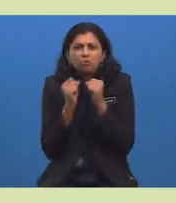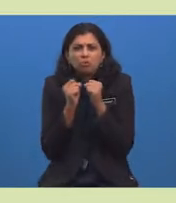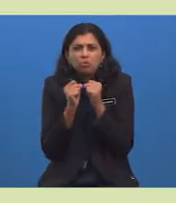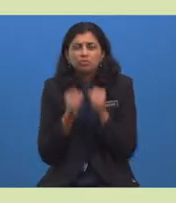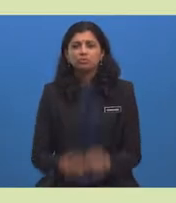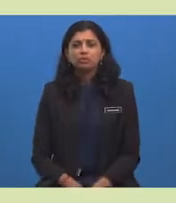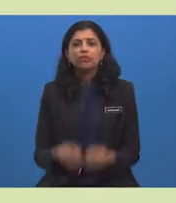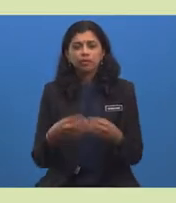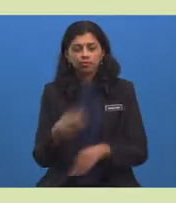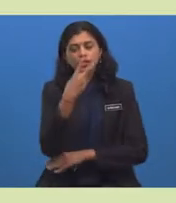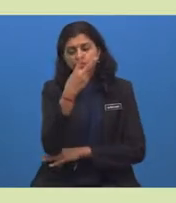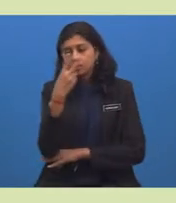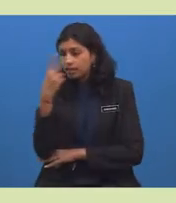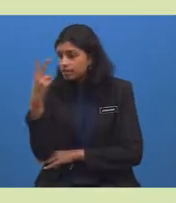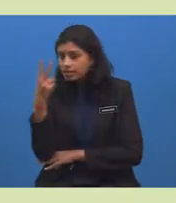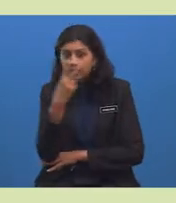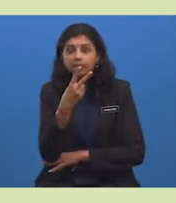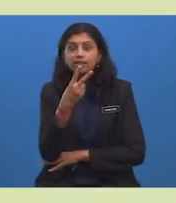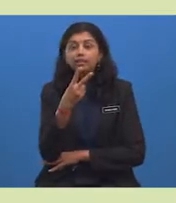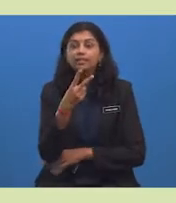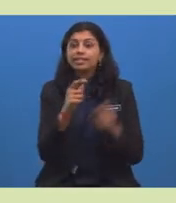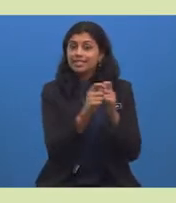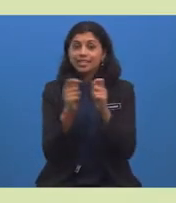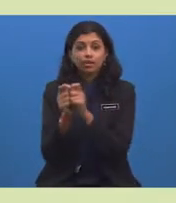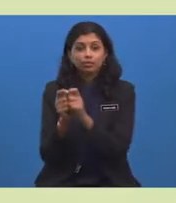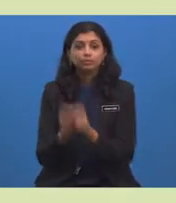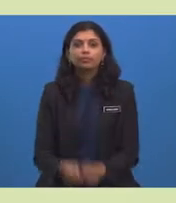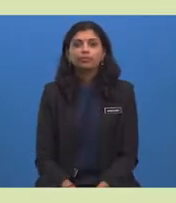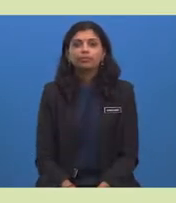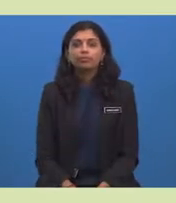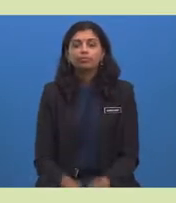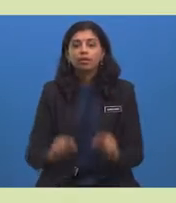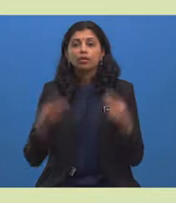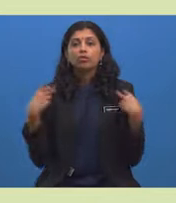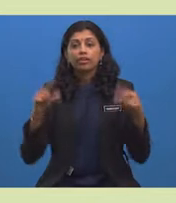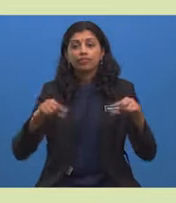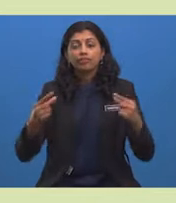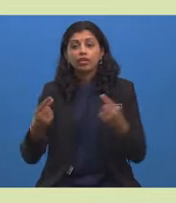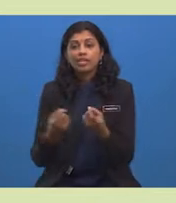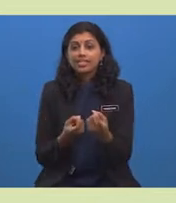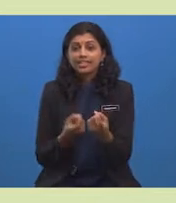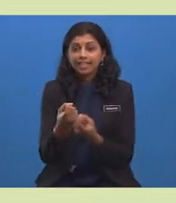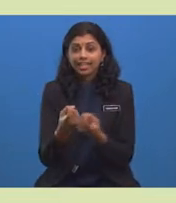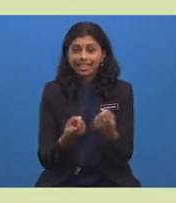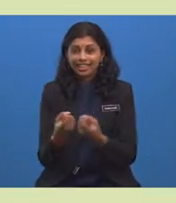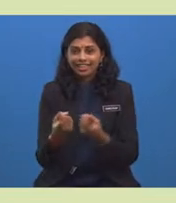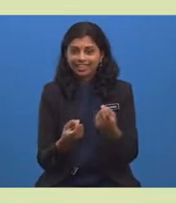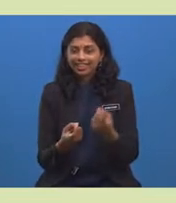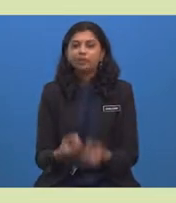We've done some sightseeing at the town and we have gone for skiing lessons.